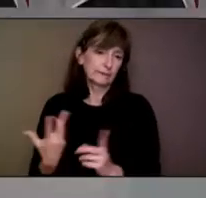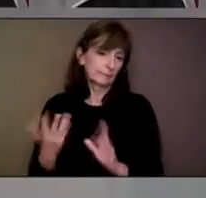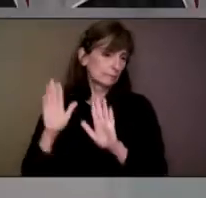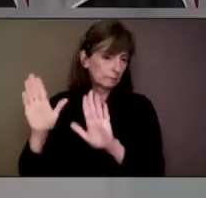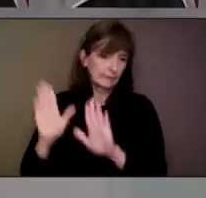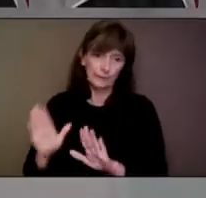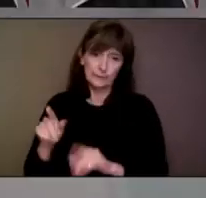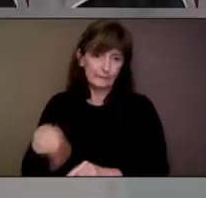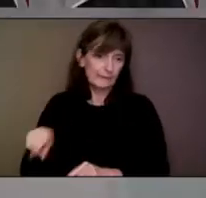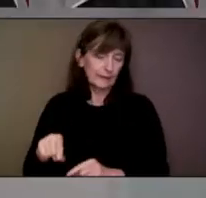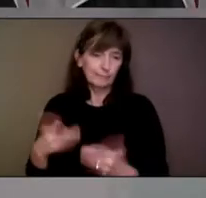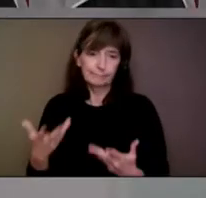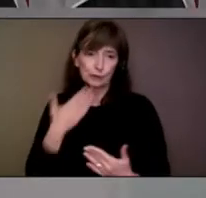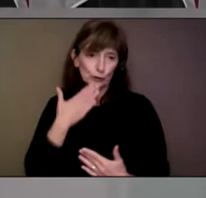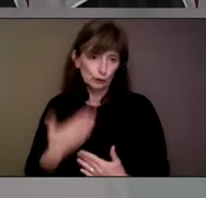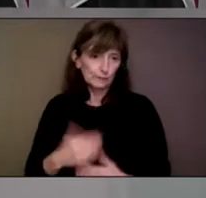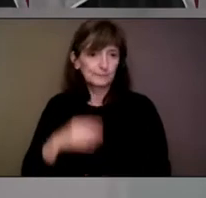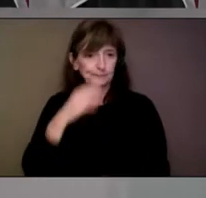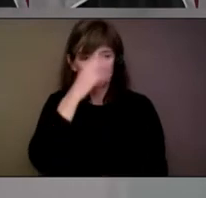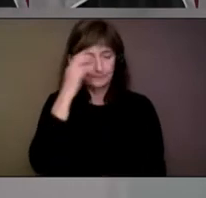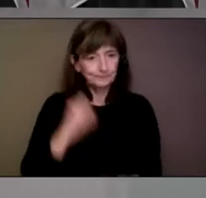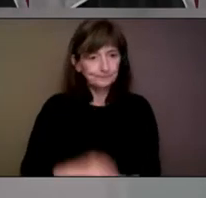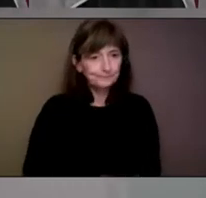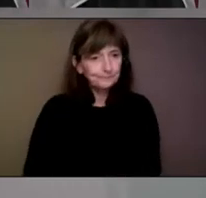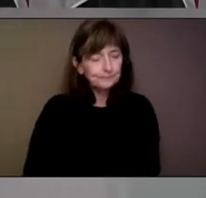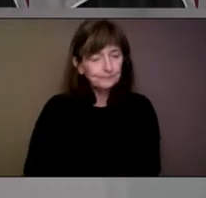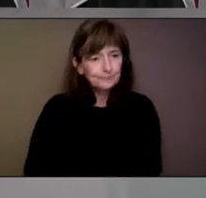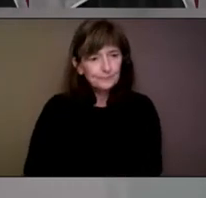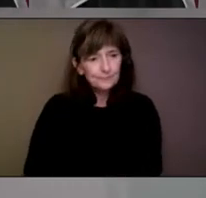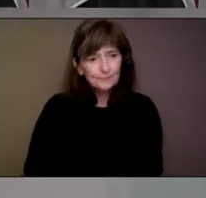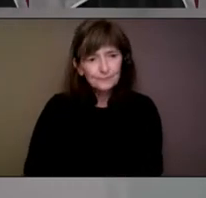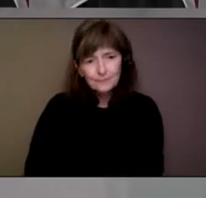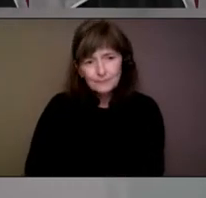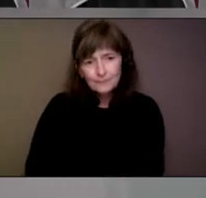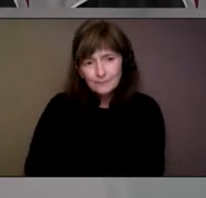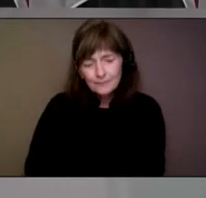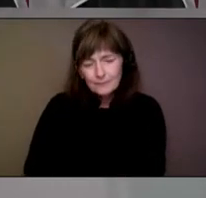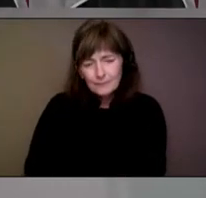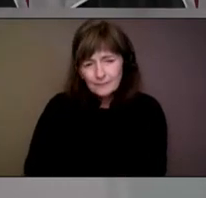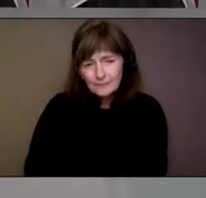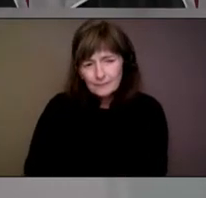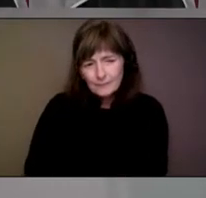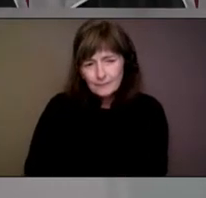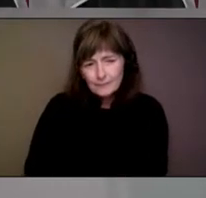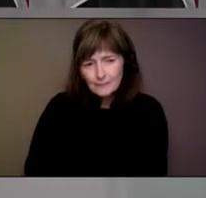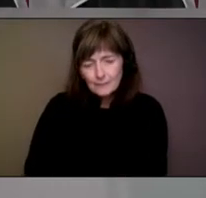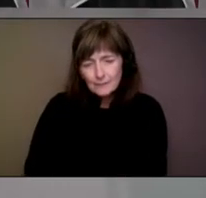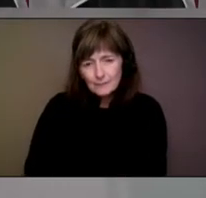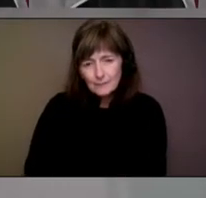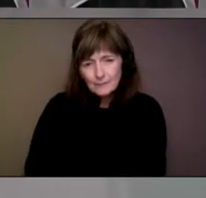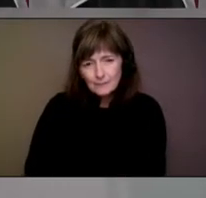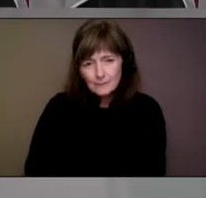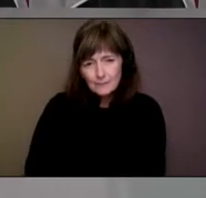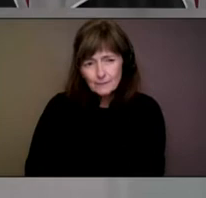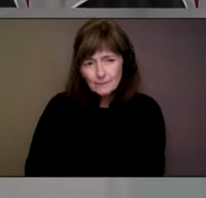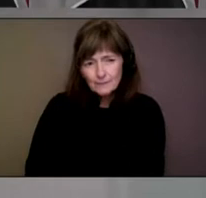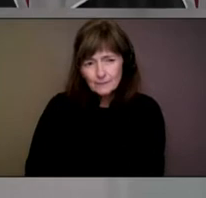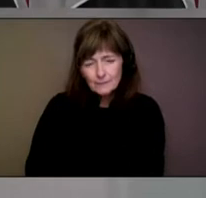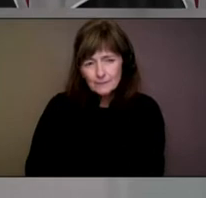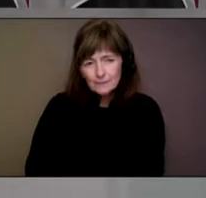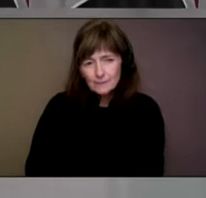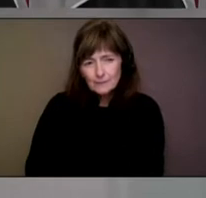Thank you. Just to note, if it's possible for media to get a breakdown of vaccination numbers by age demographic, if possible, please.